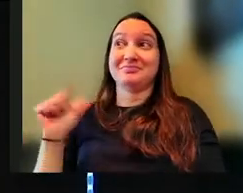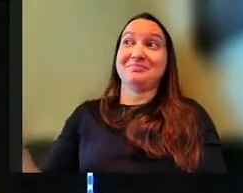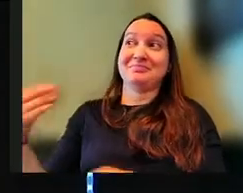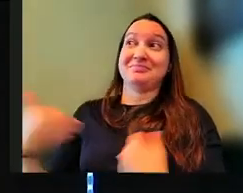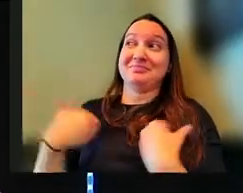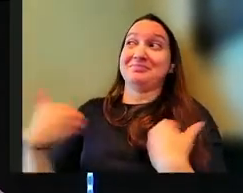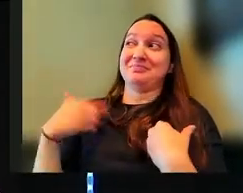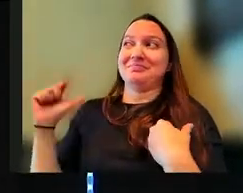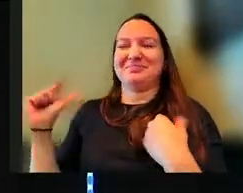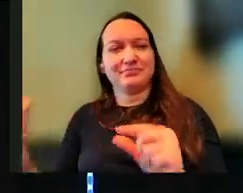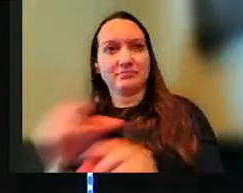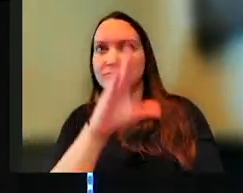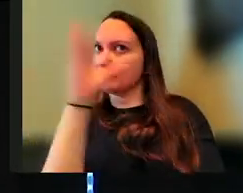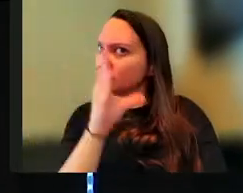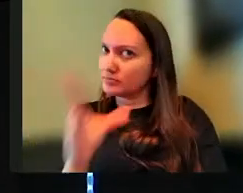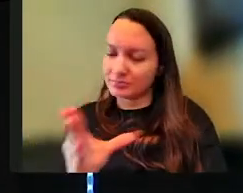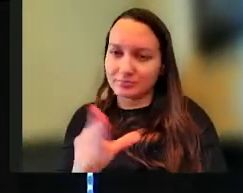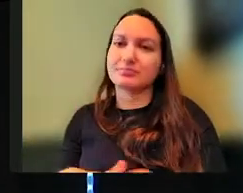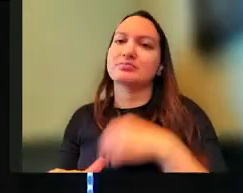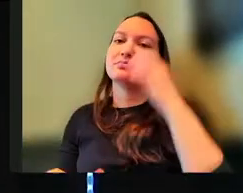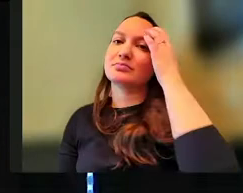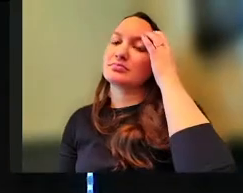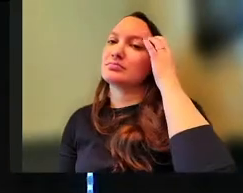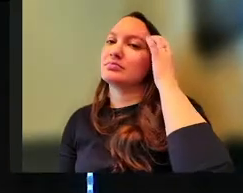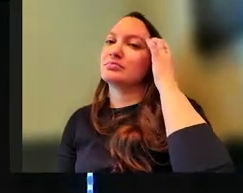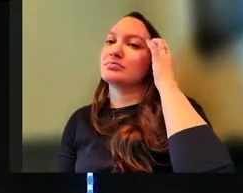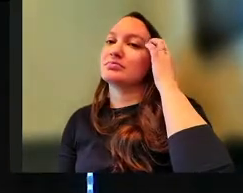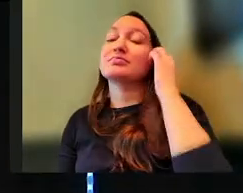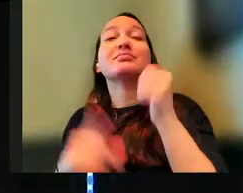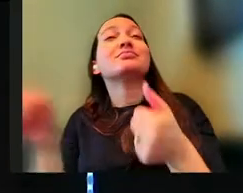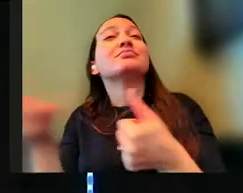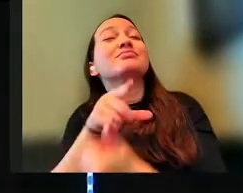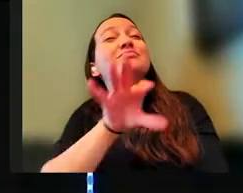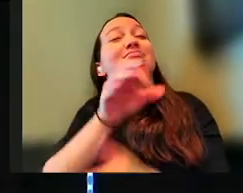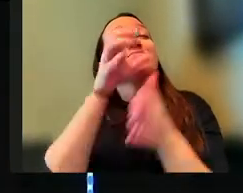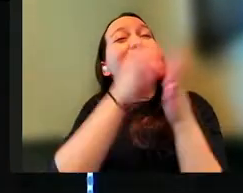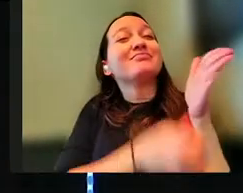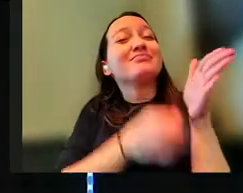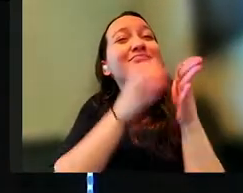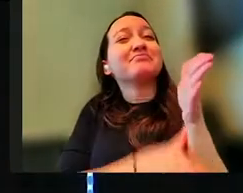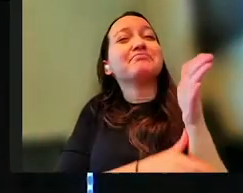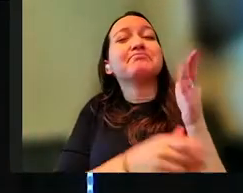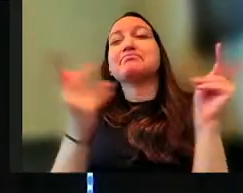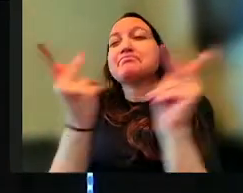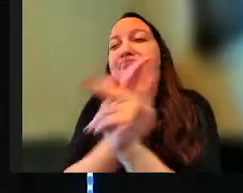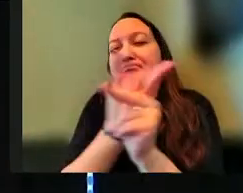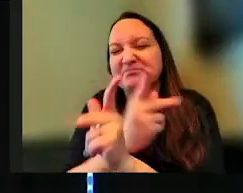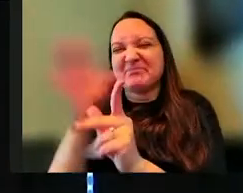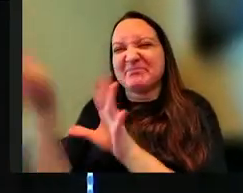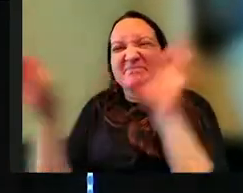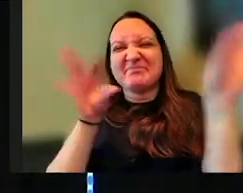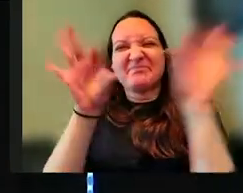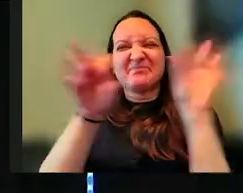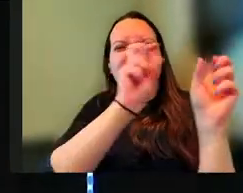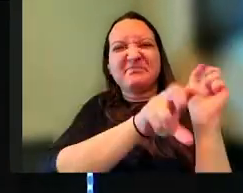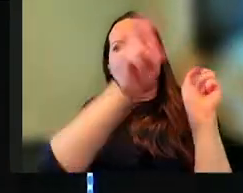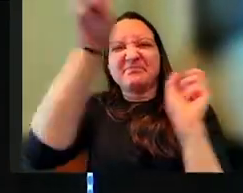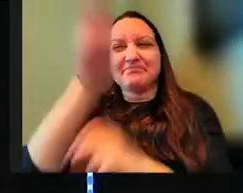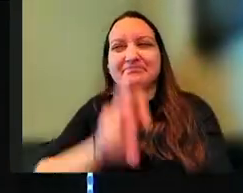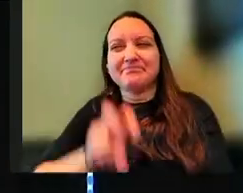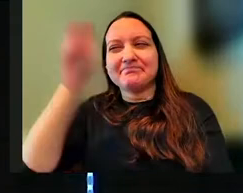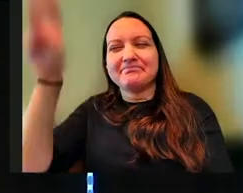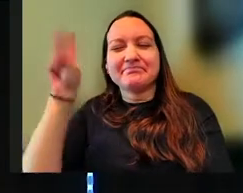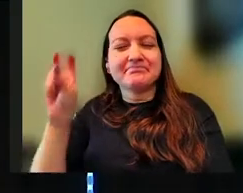on. Never that. Okay, so we're going to look at these first nine chapters, and we're just going to, we're to poke through some different places, okay? We're going to jump around and look at some